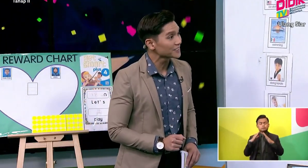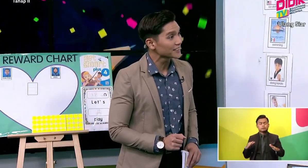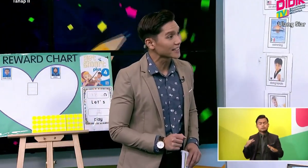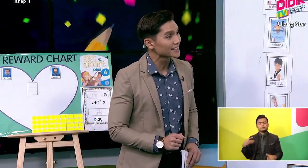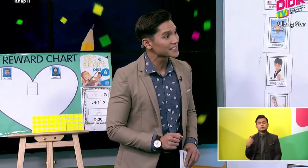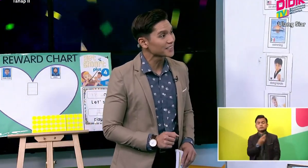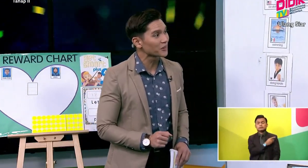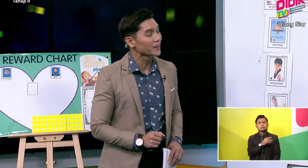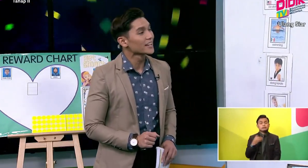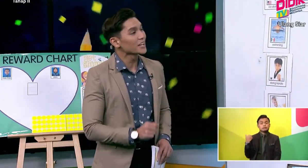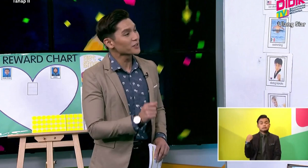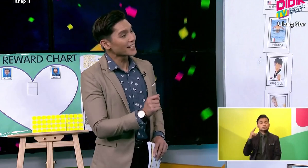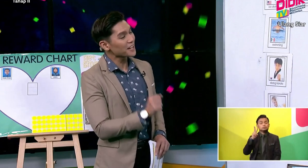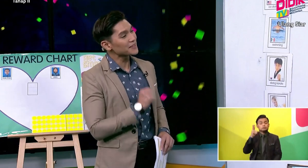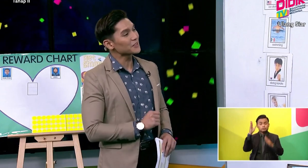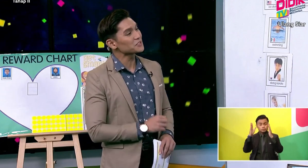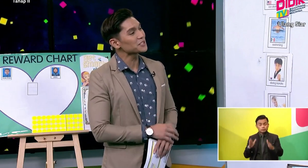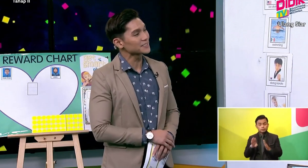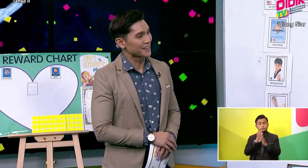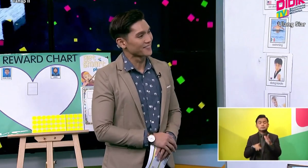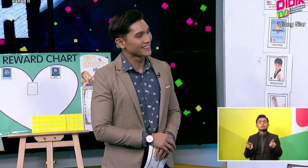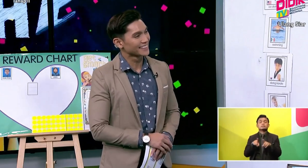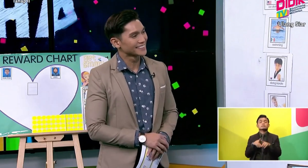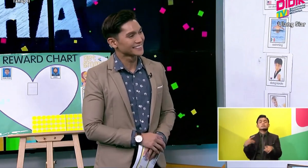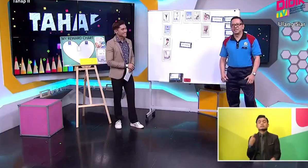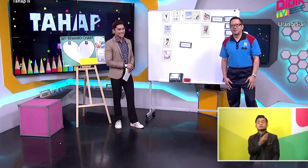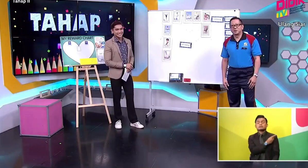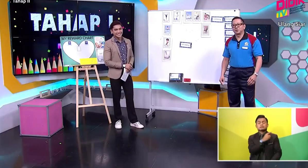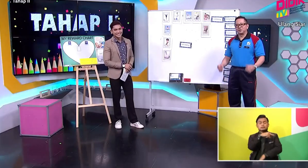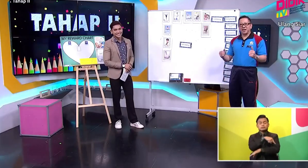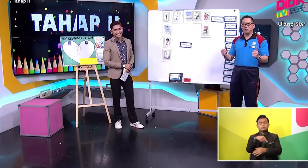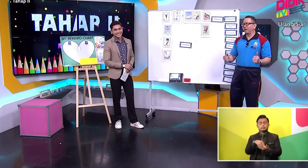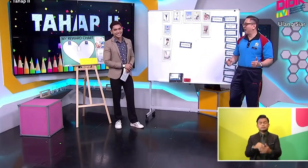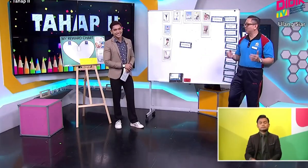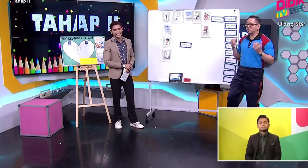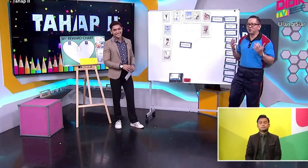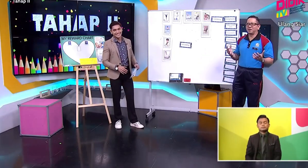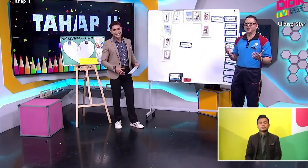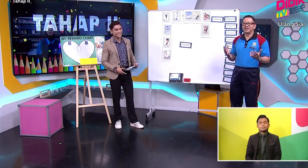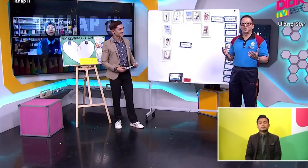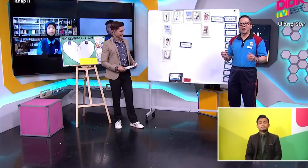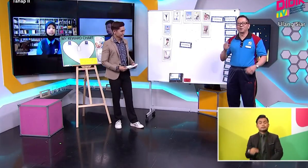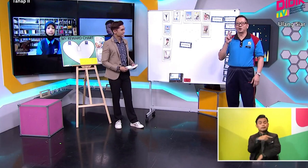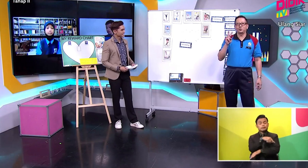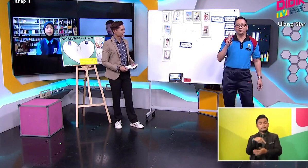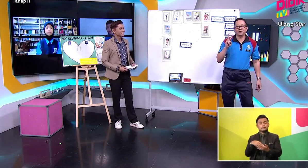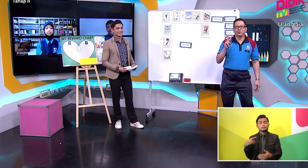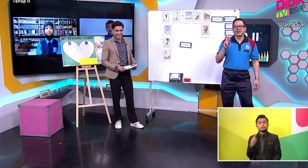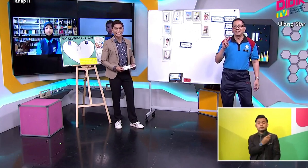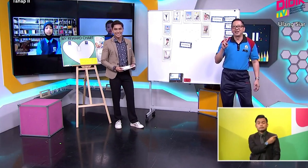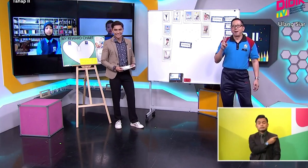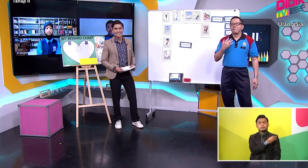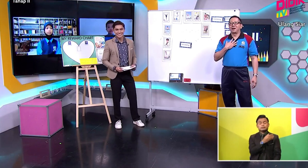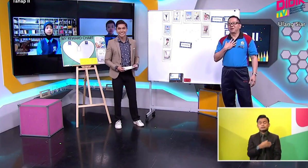online today. Right. Ko, if you can help me to introduce them. Yes. Today, we are so lucky to have two